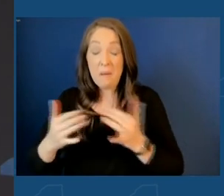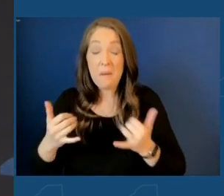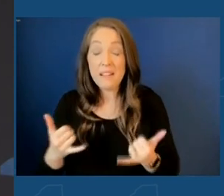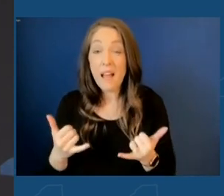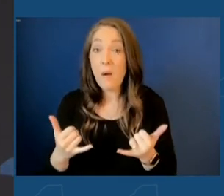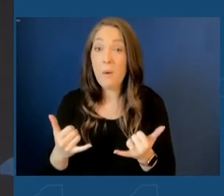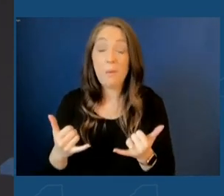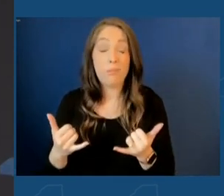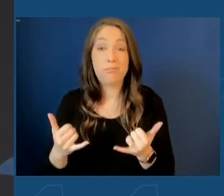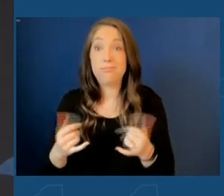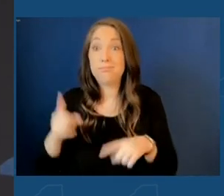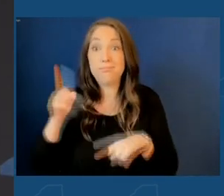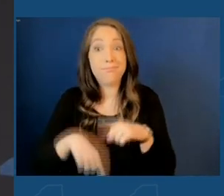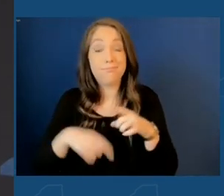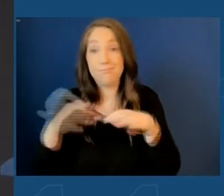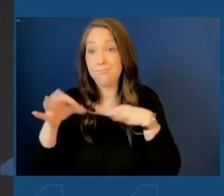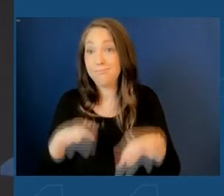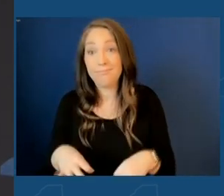indescribable.